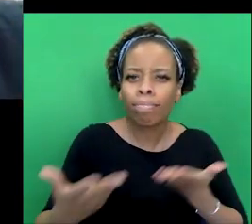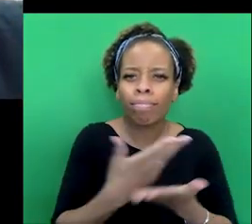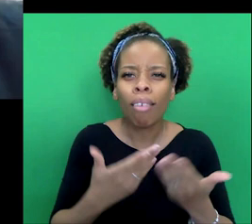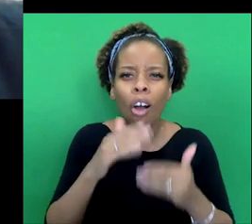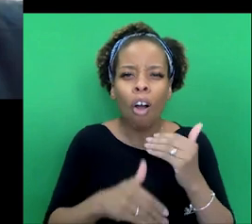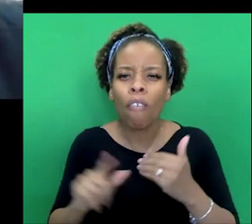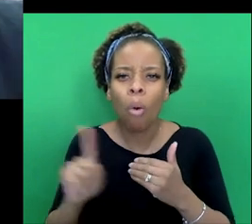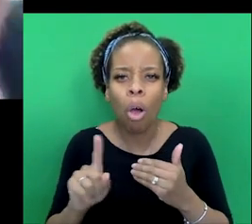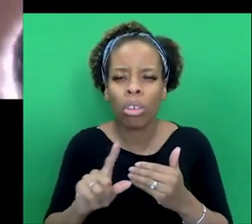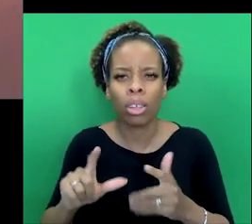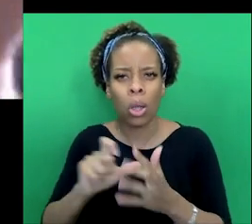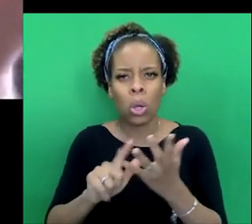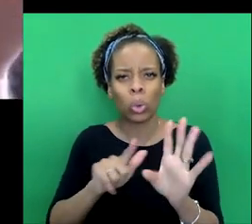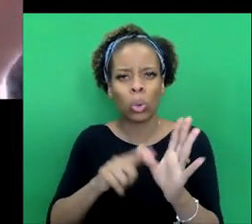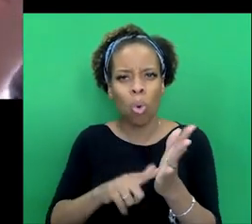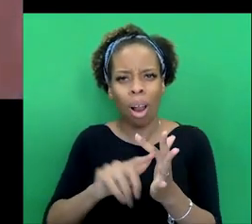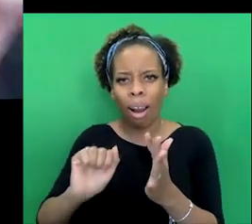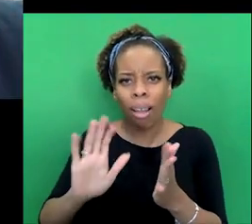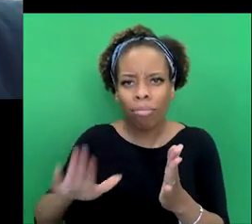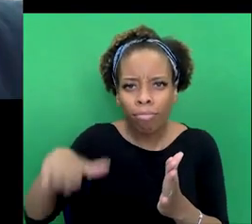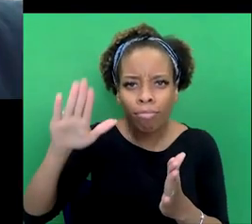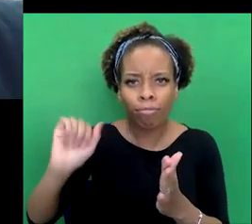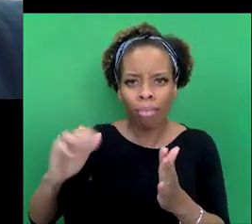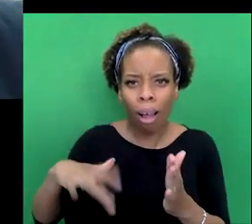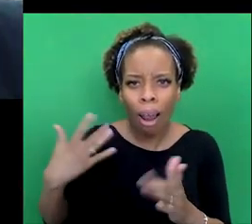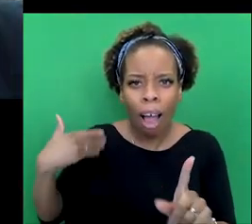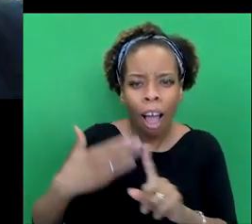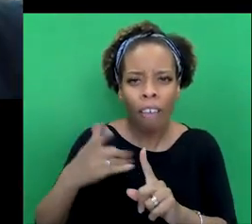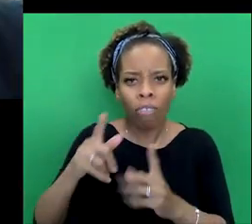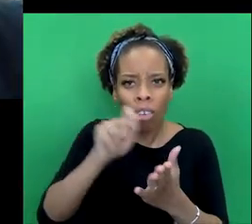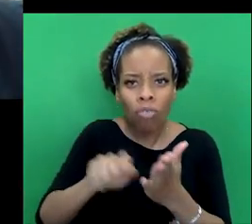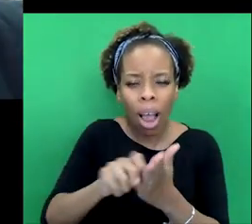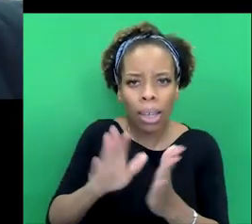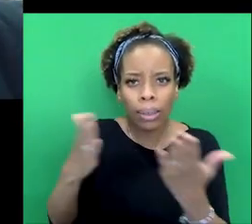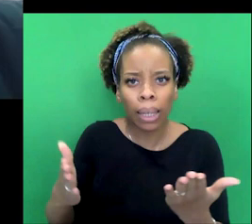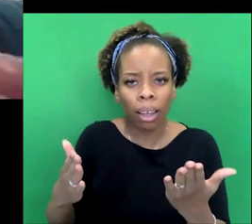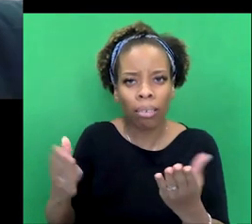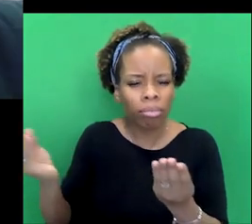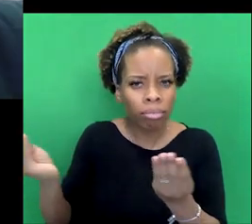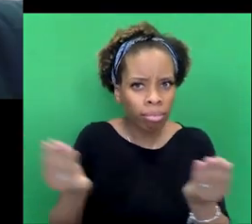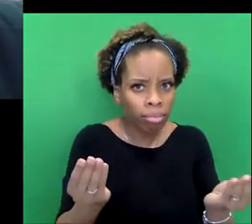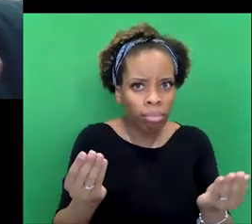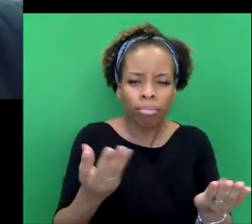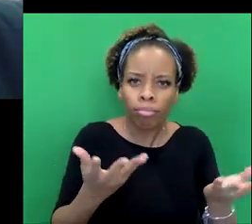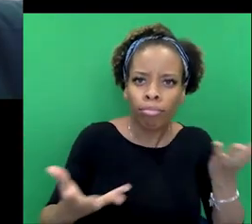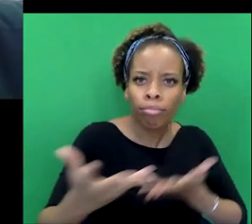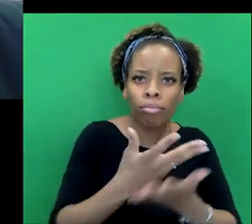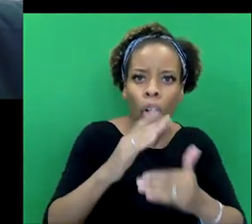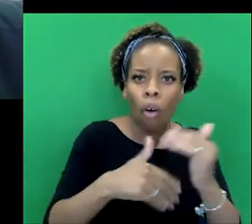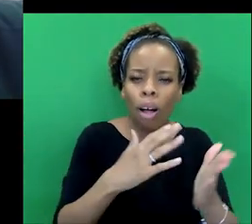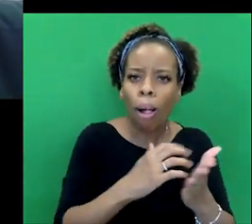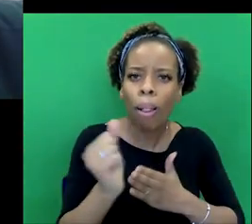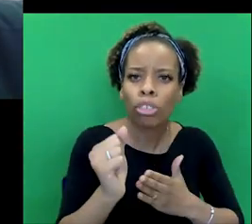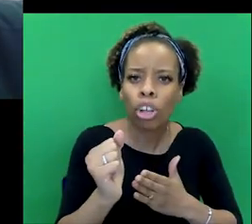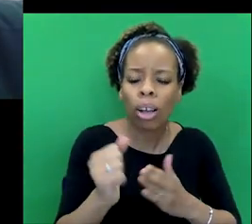and his writings to try and say something about the culture of his moment. And I think, perhaps, this is our first very chewy